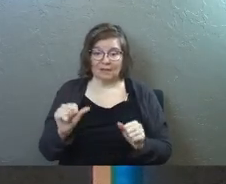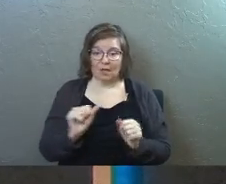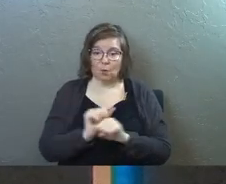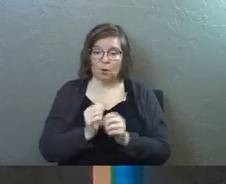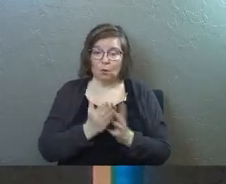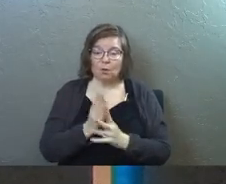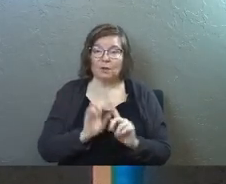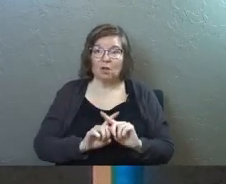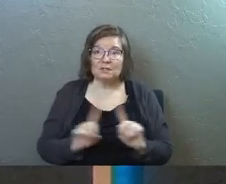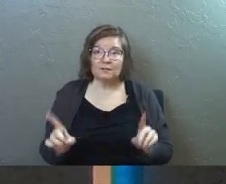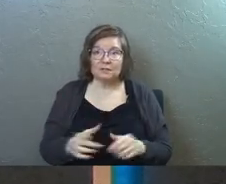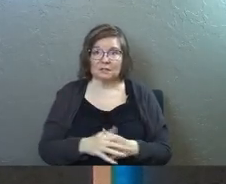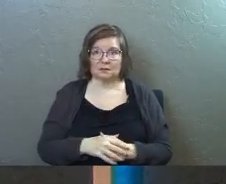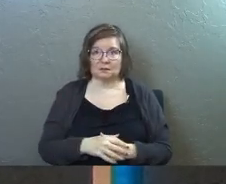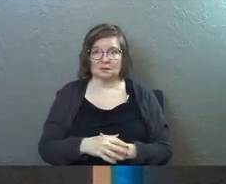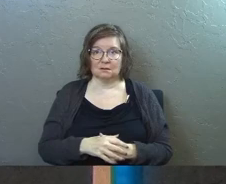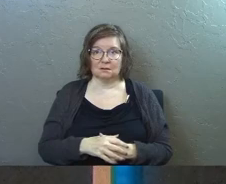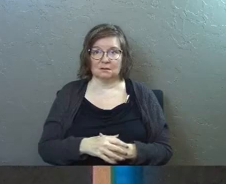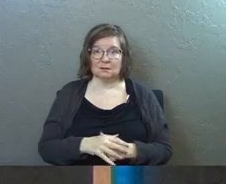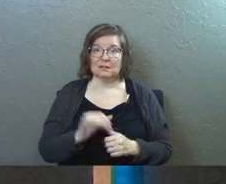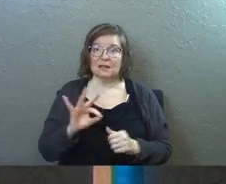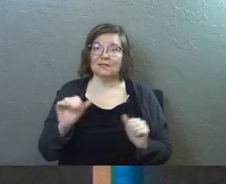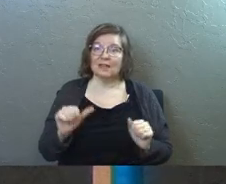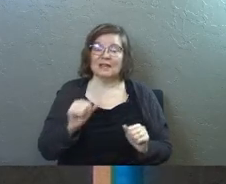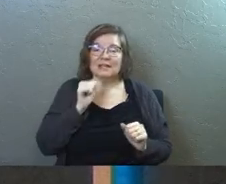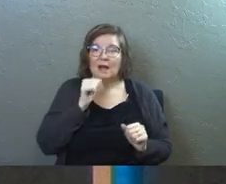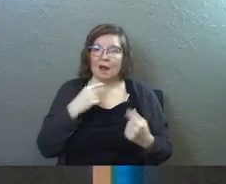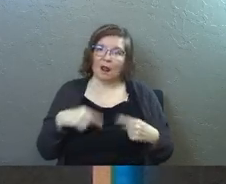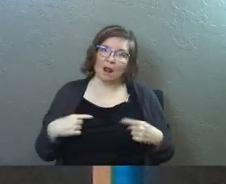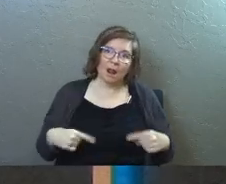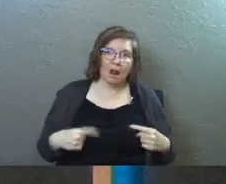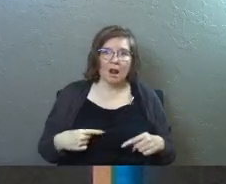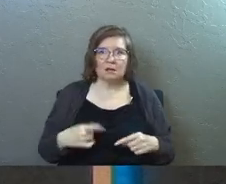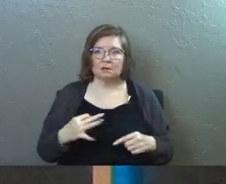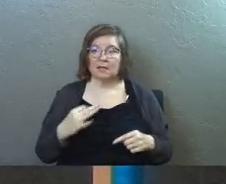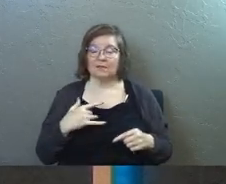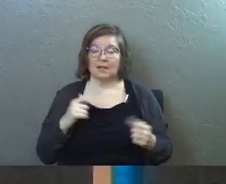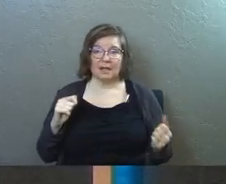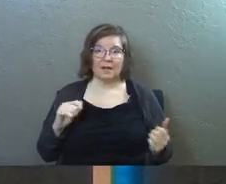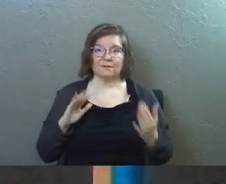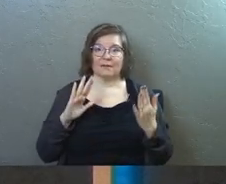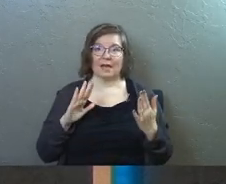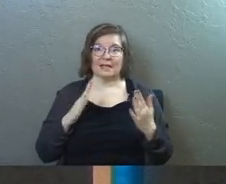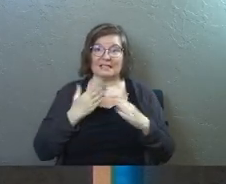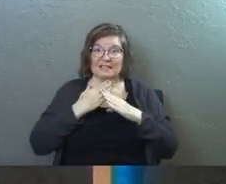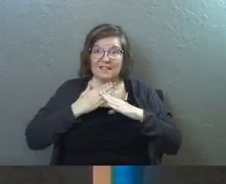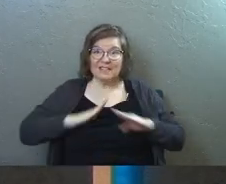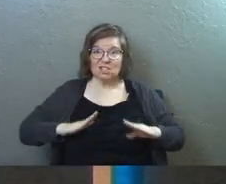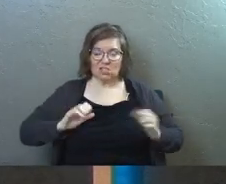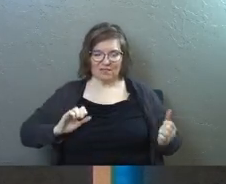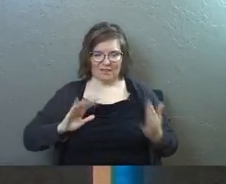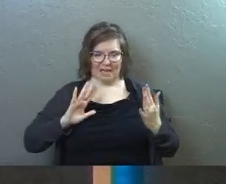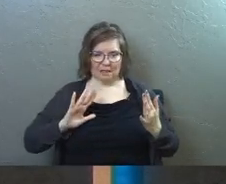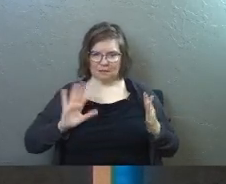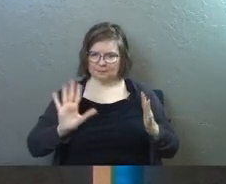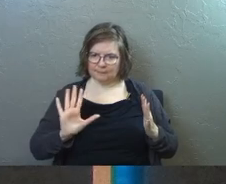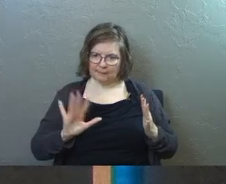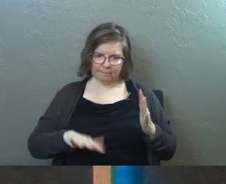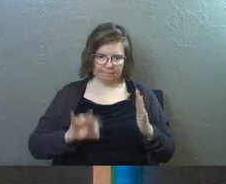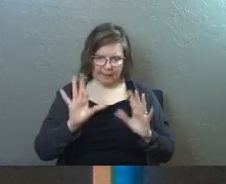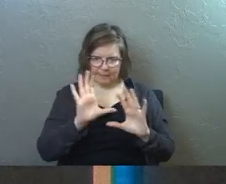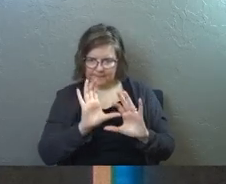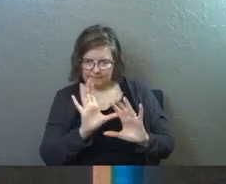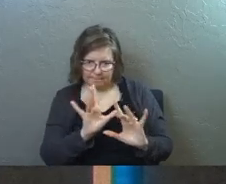they can work through their differences if they cannot bicker if they could face division and find